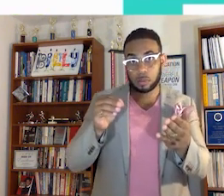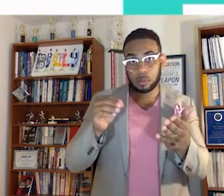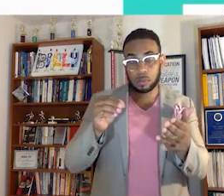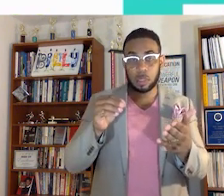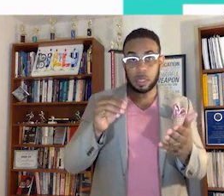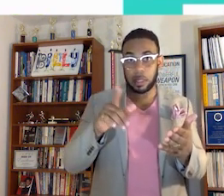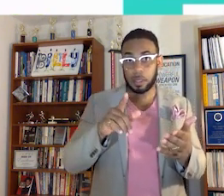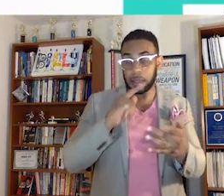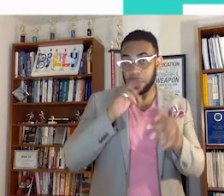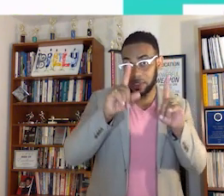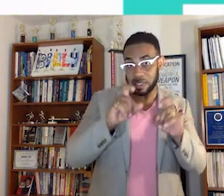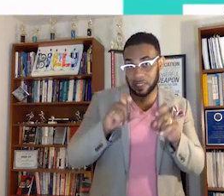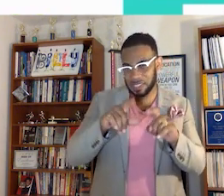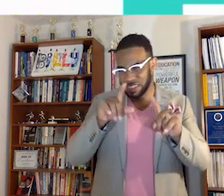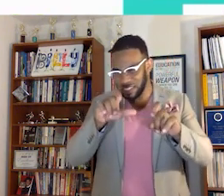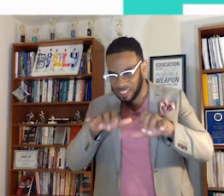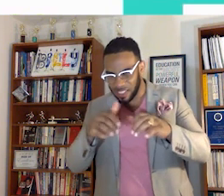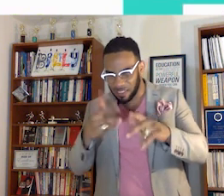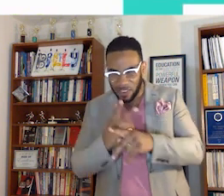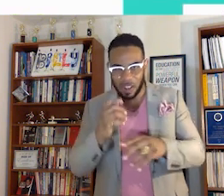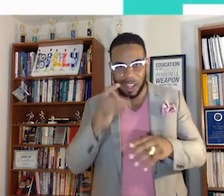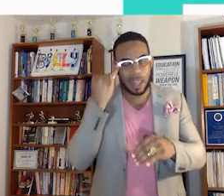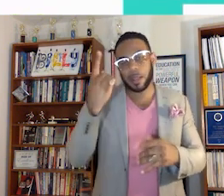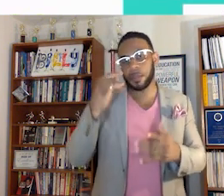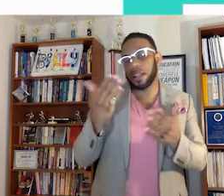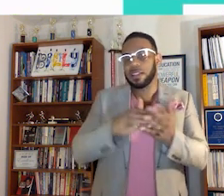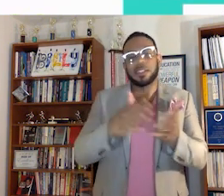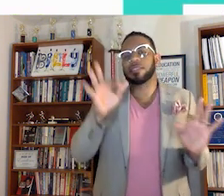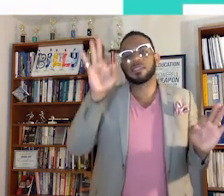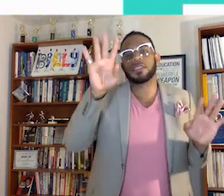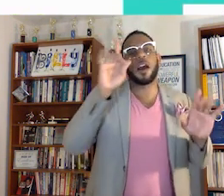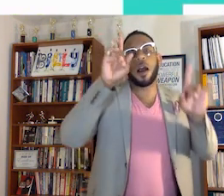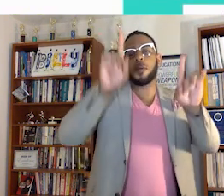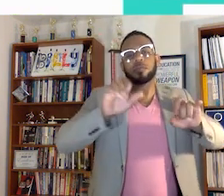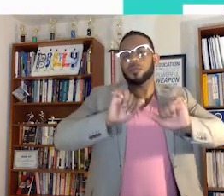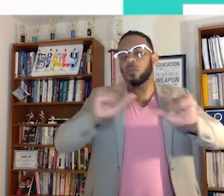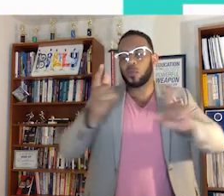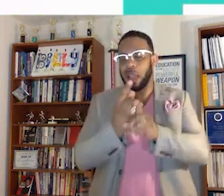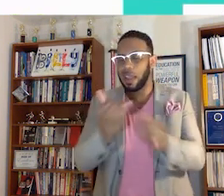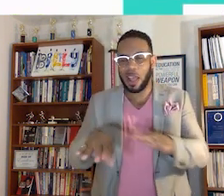They're testing out the idea. But again, this is all experimental.